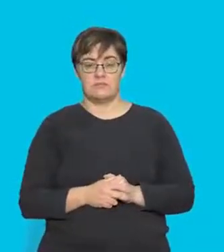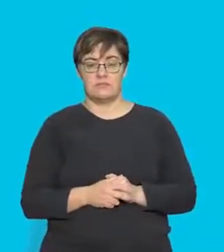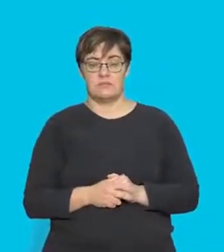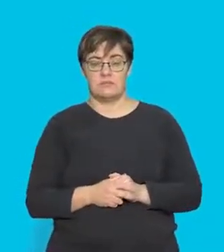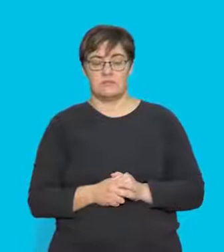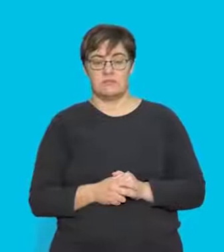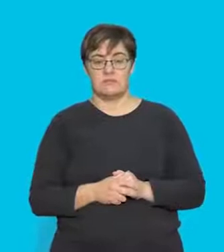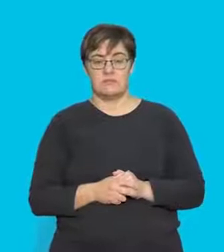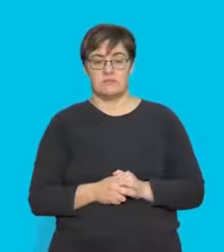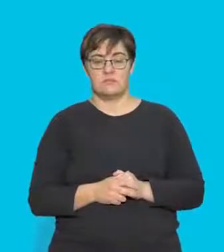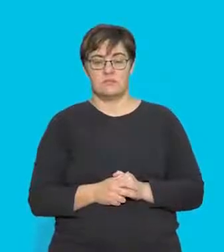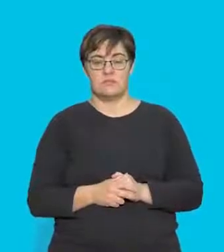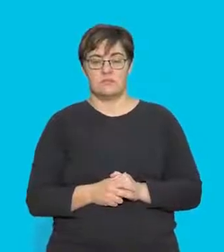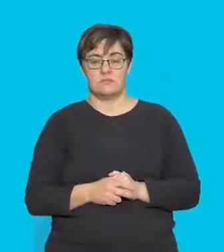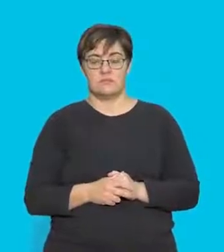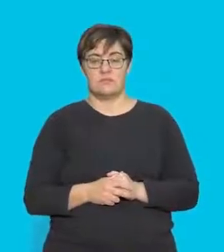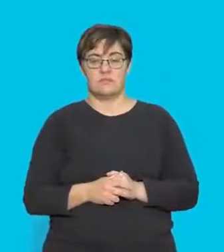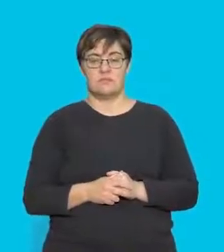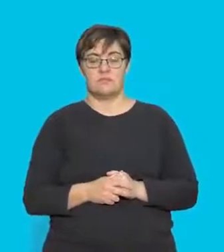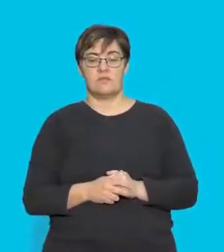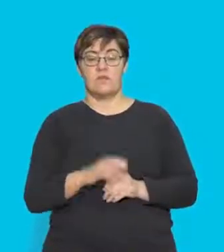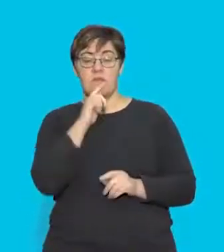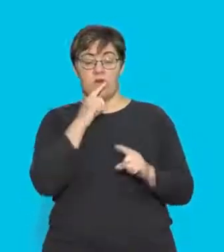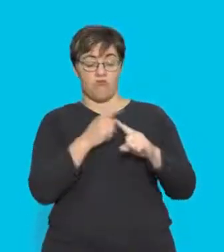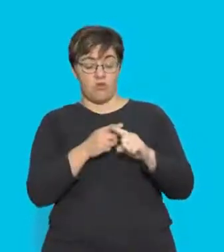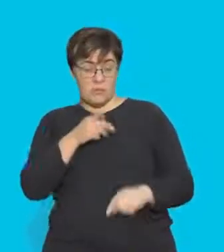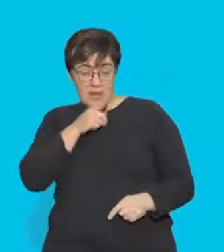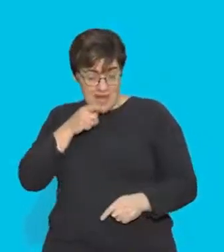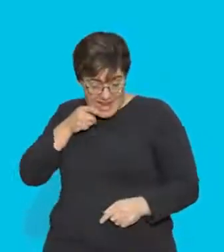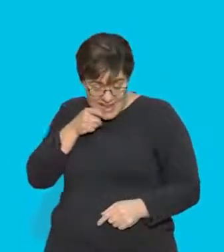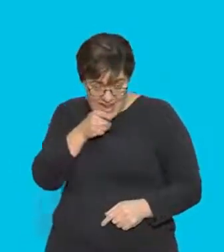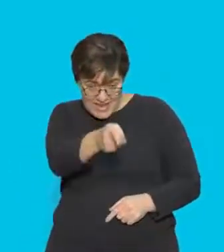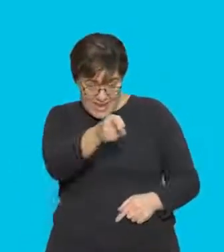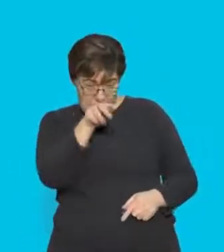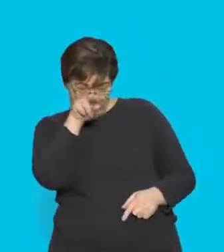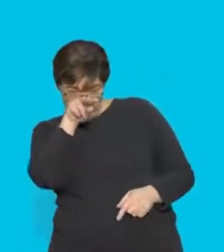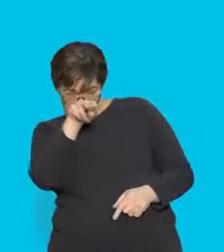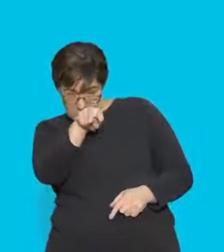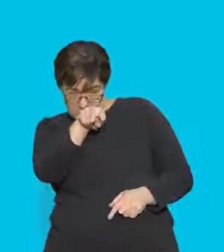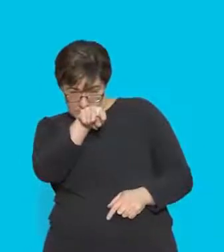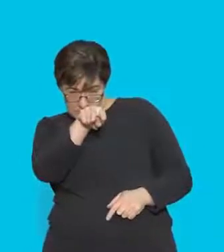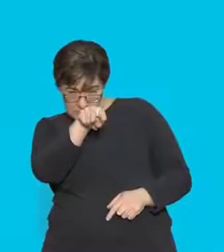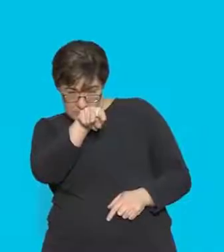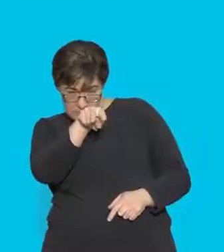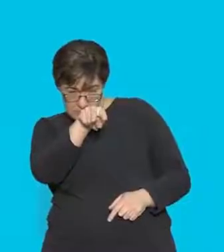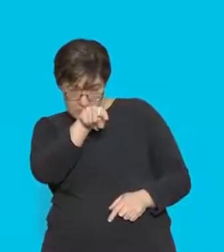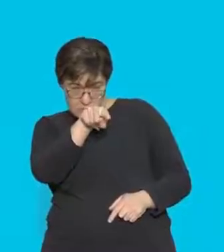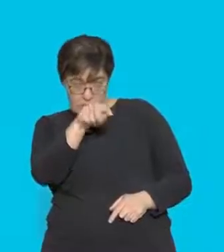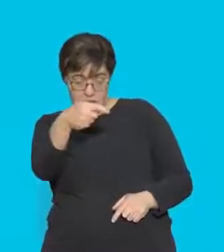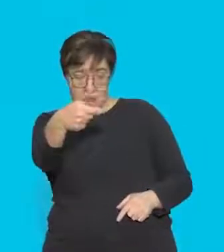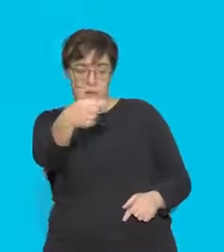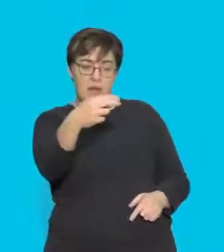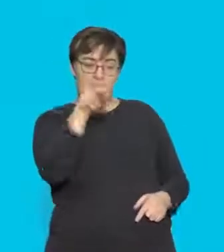is going in which direction? The cross is going into this plane. It's going into